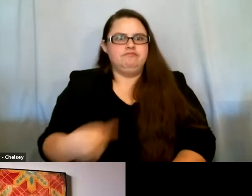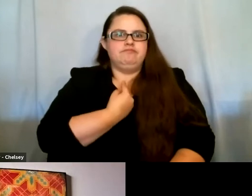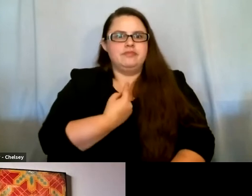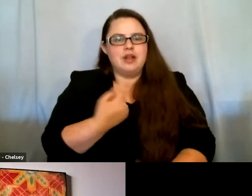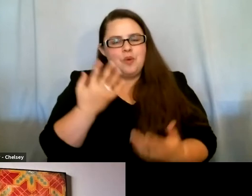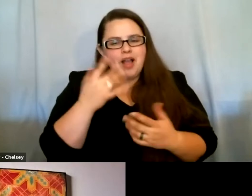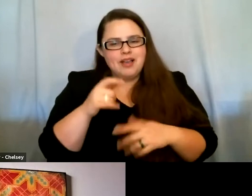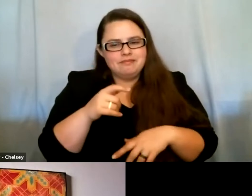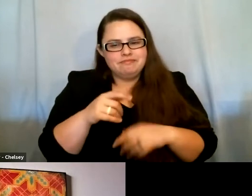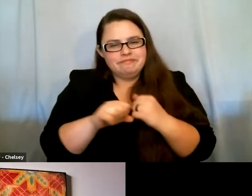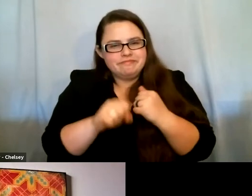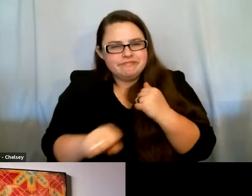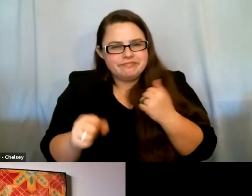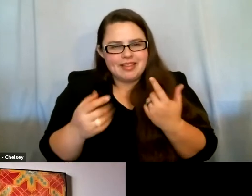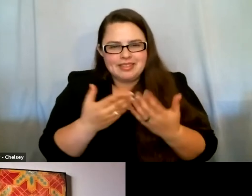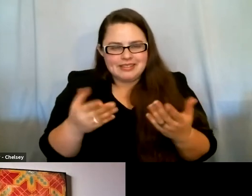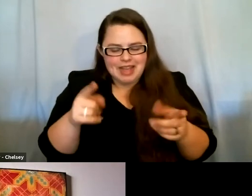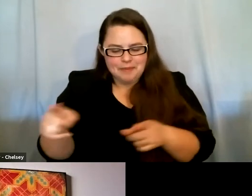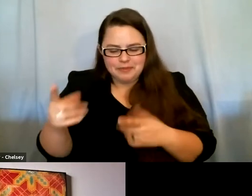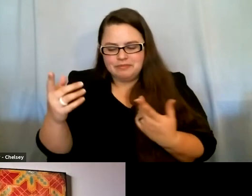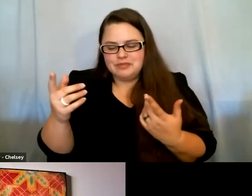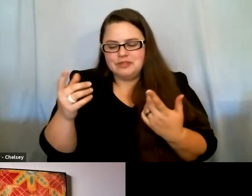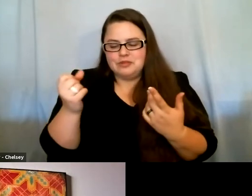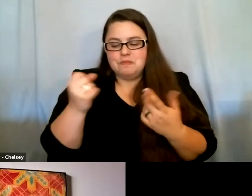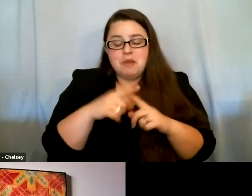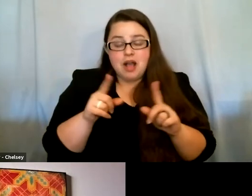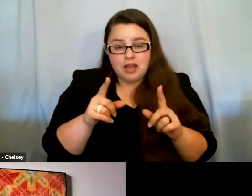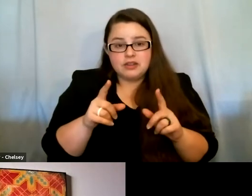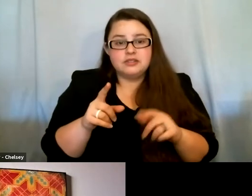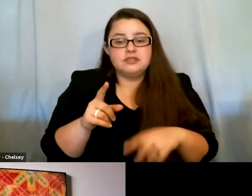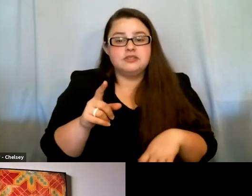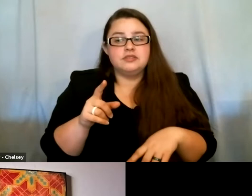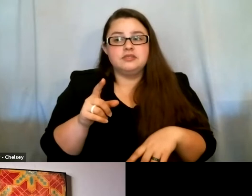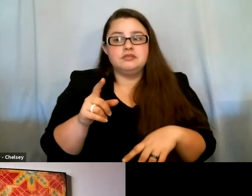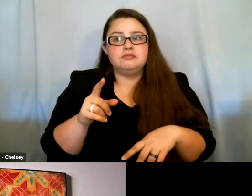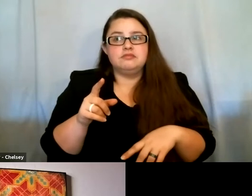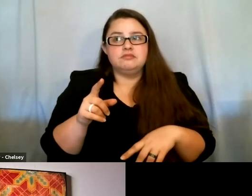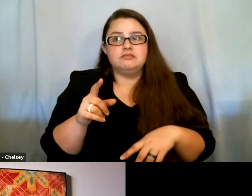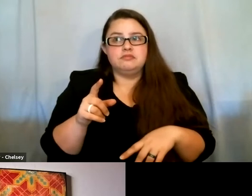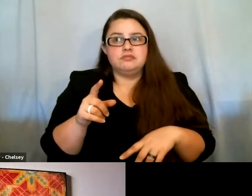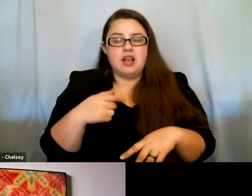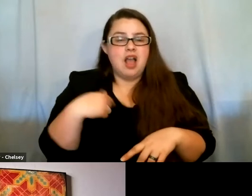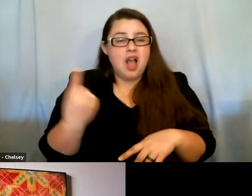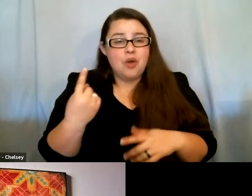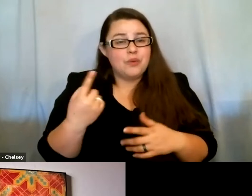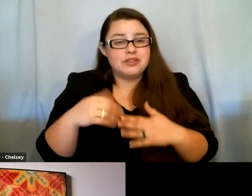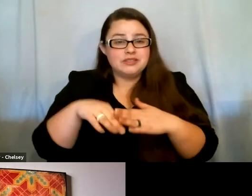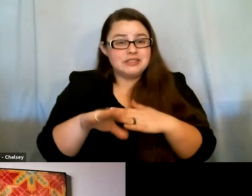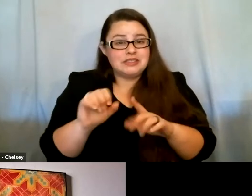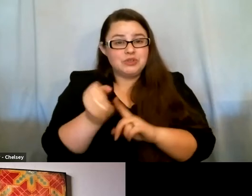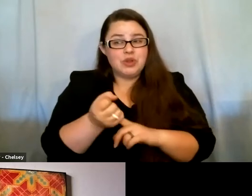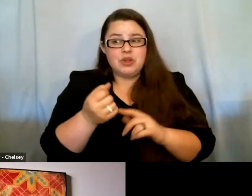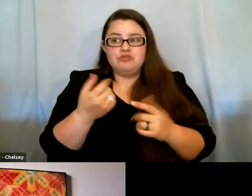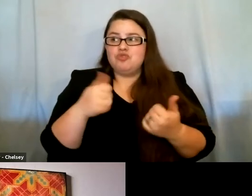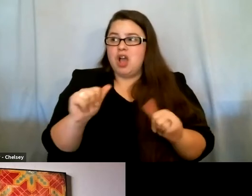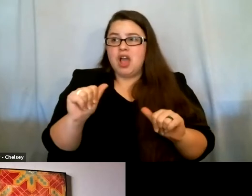long because of everything that's happening. But for the most part, I've always go into situations, you know, putting my best